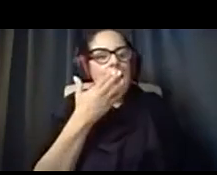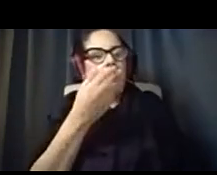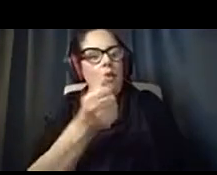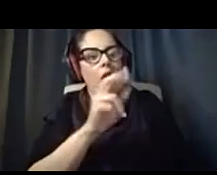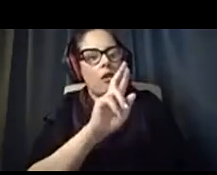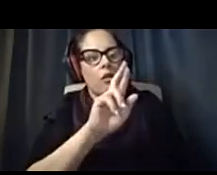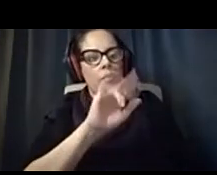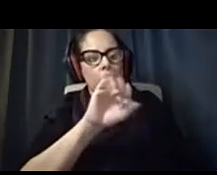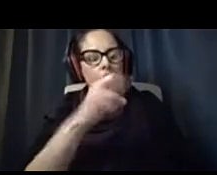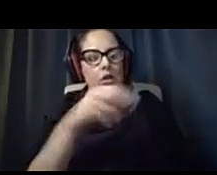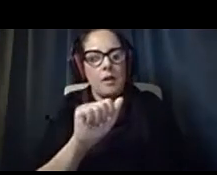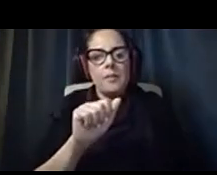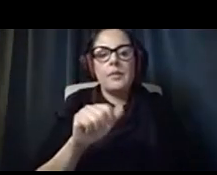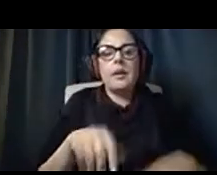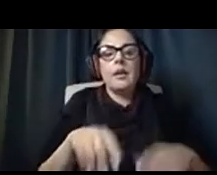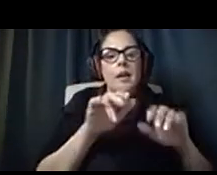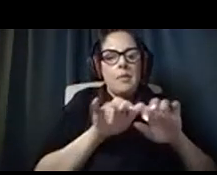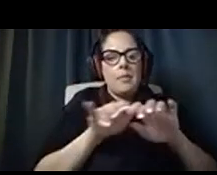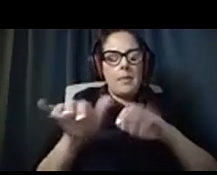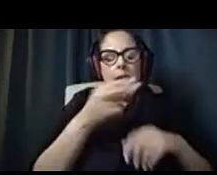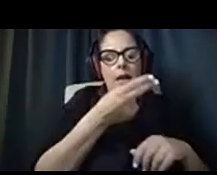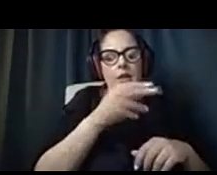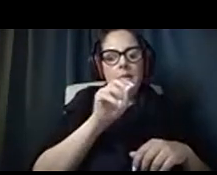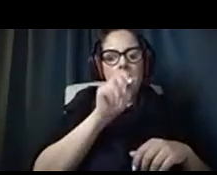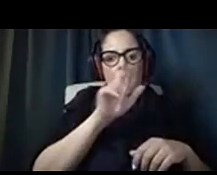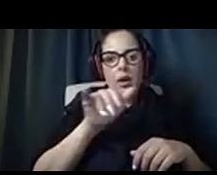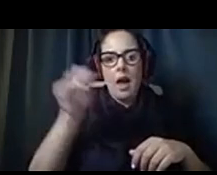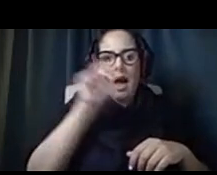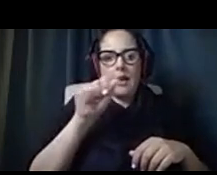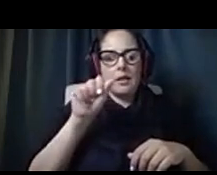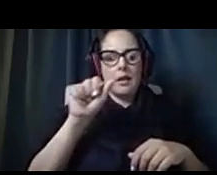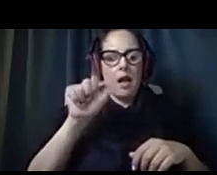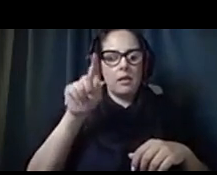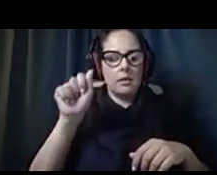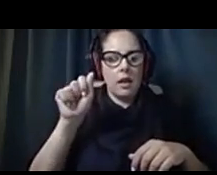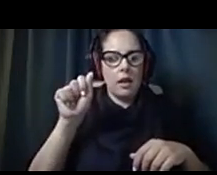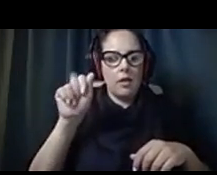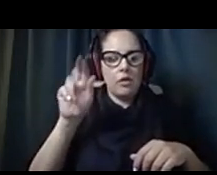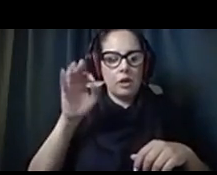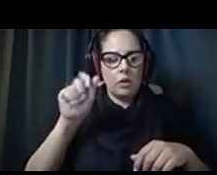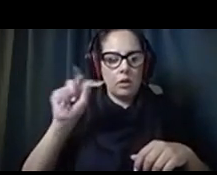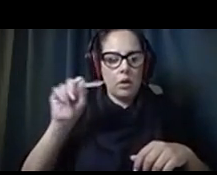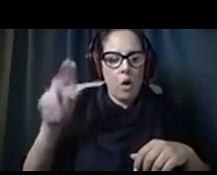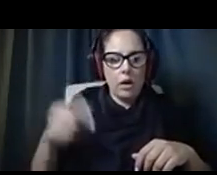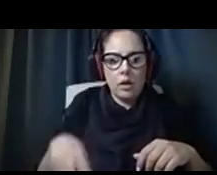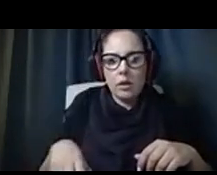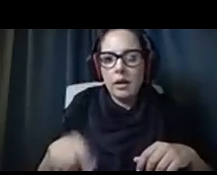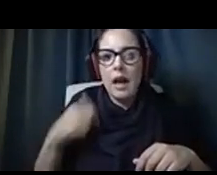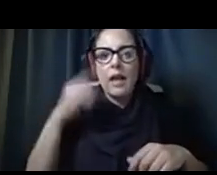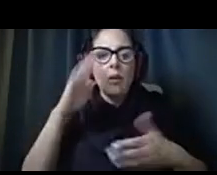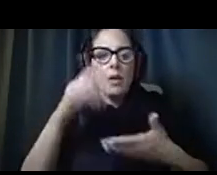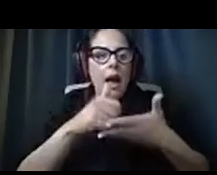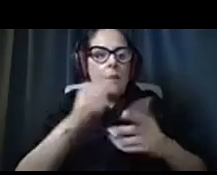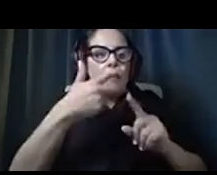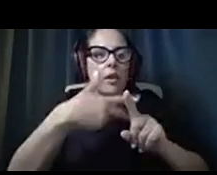at auto-regional.org. All right. I think it could maybe be helpful to quarterly send to the vendors